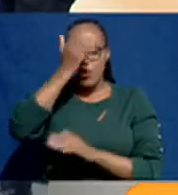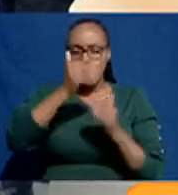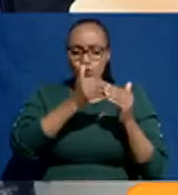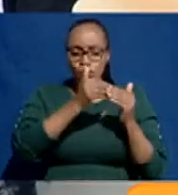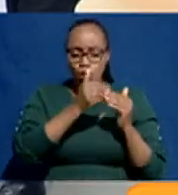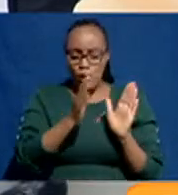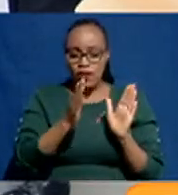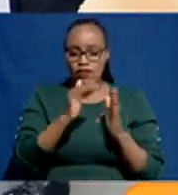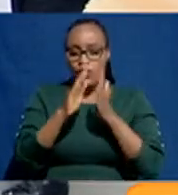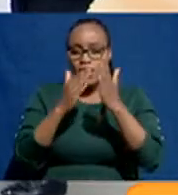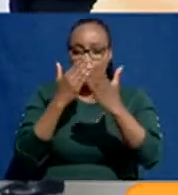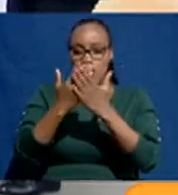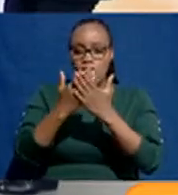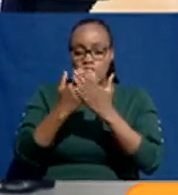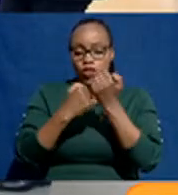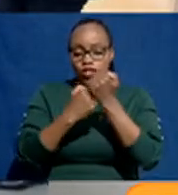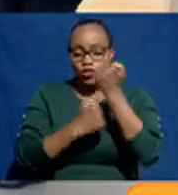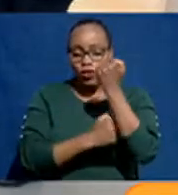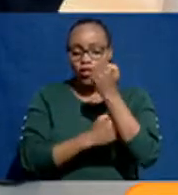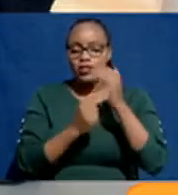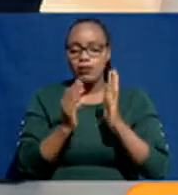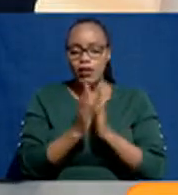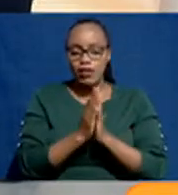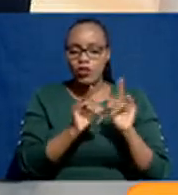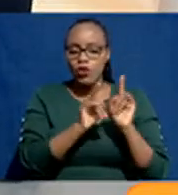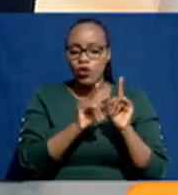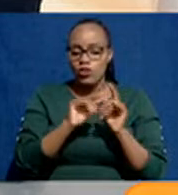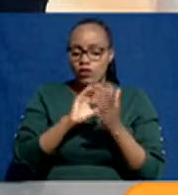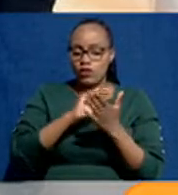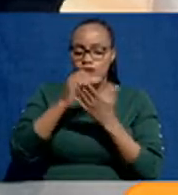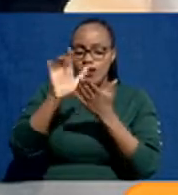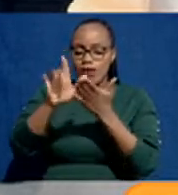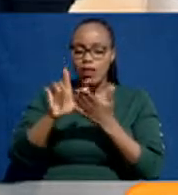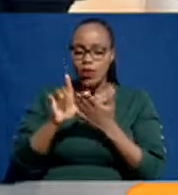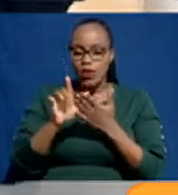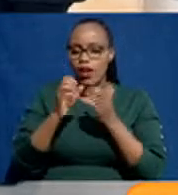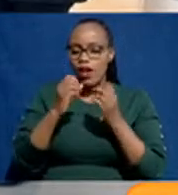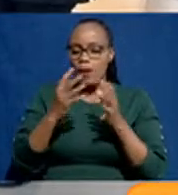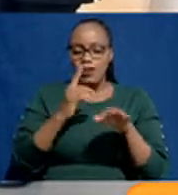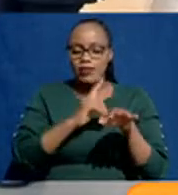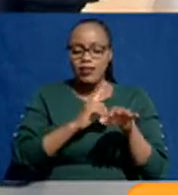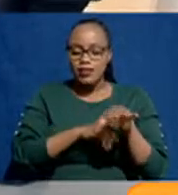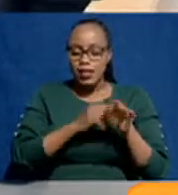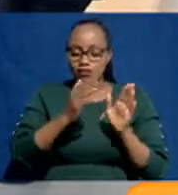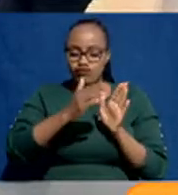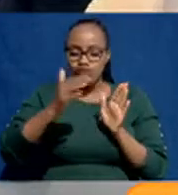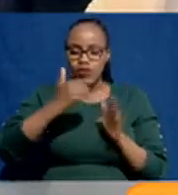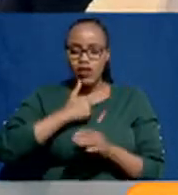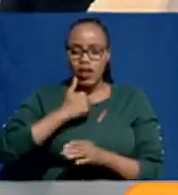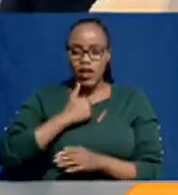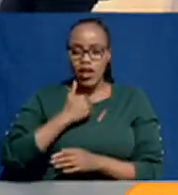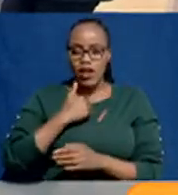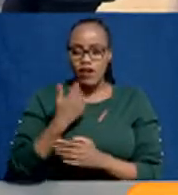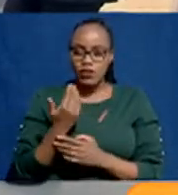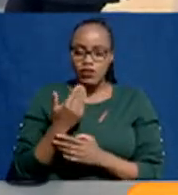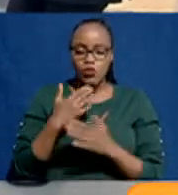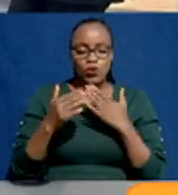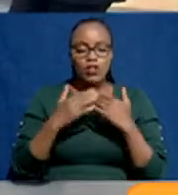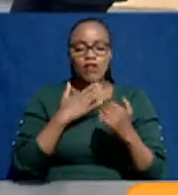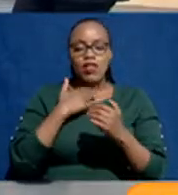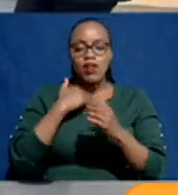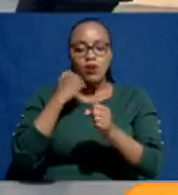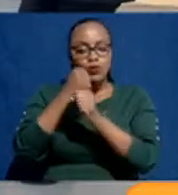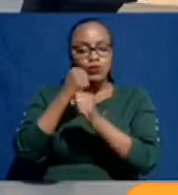the window for applications for scholarships and bursaries and loans. How much window do they have to work around what they want to do?